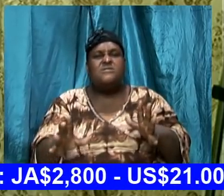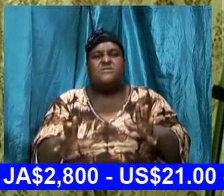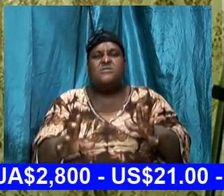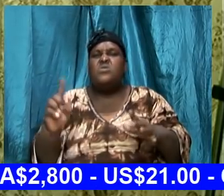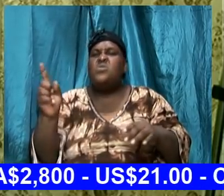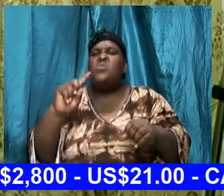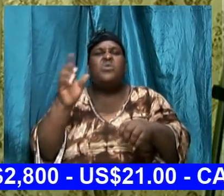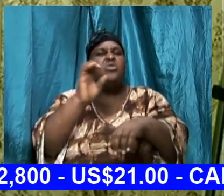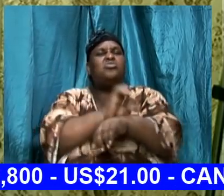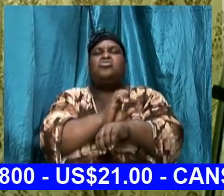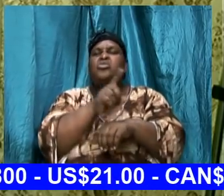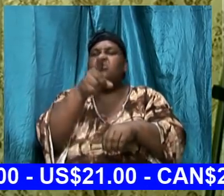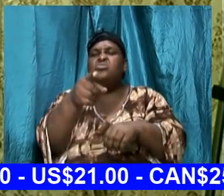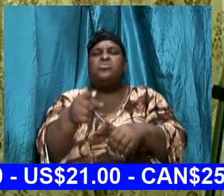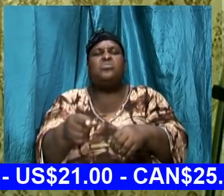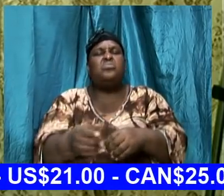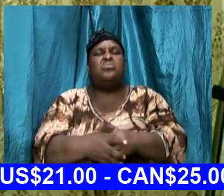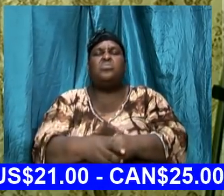is our